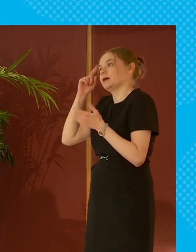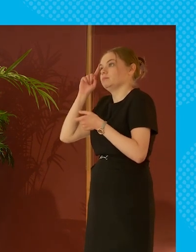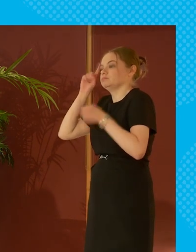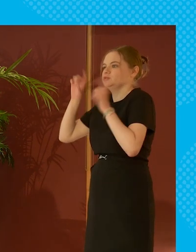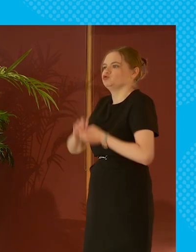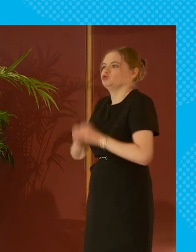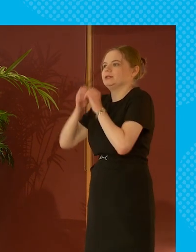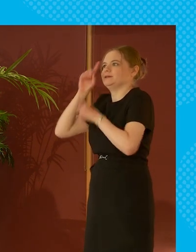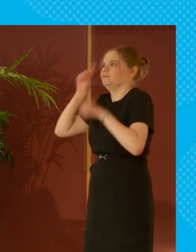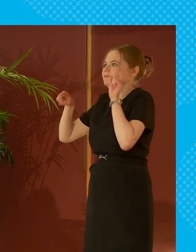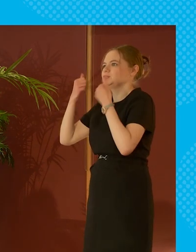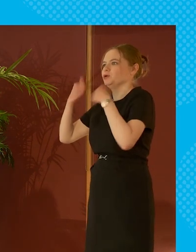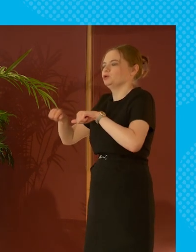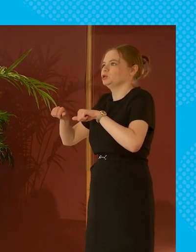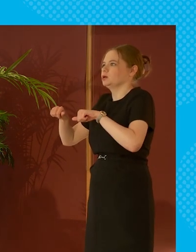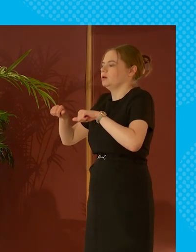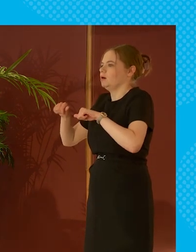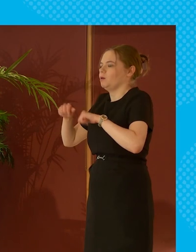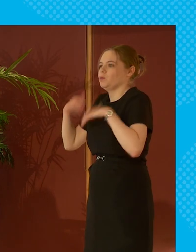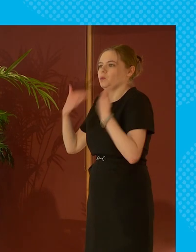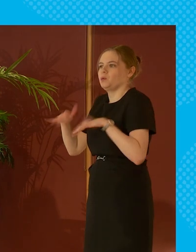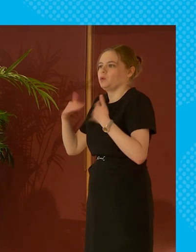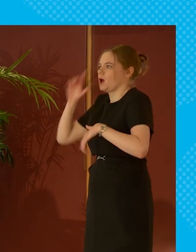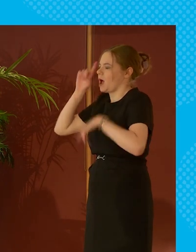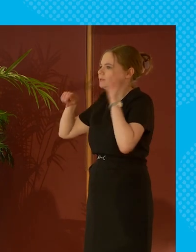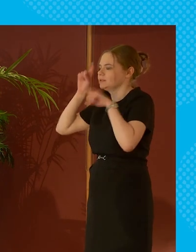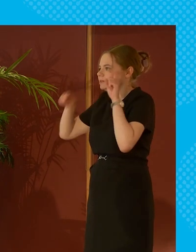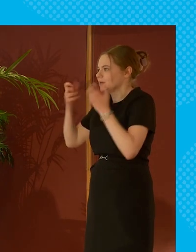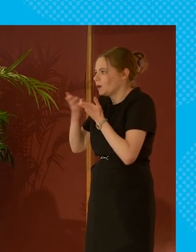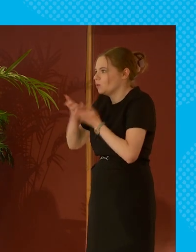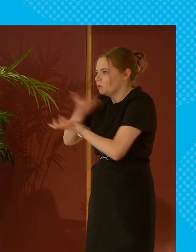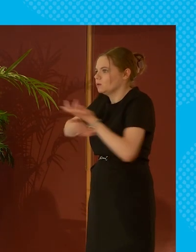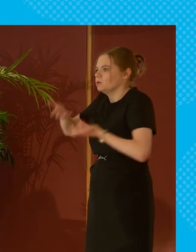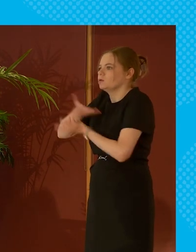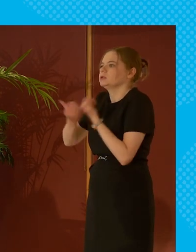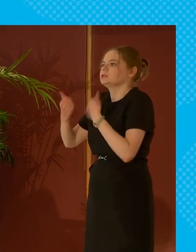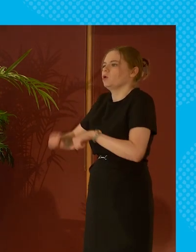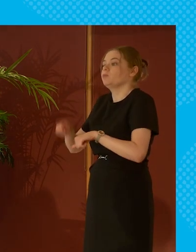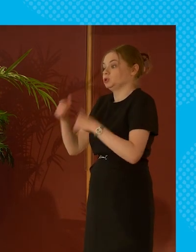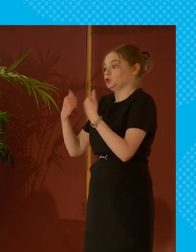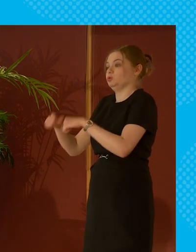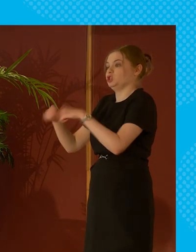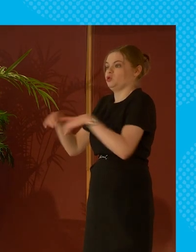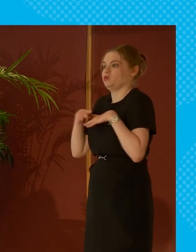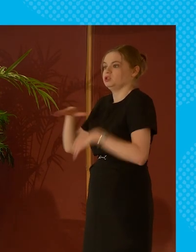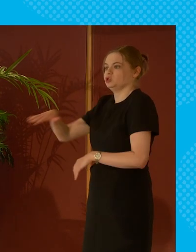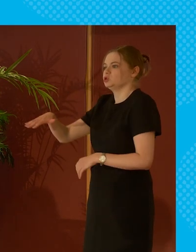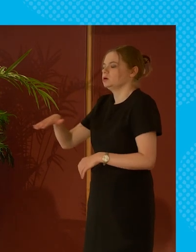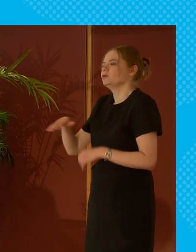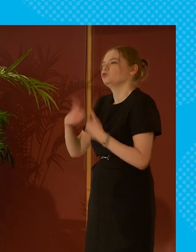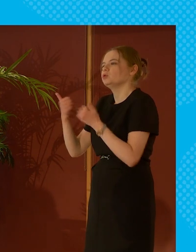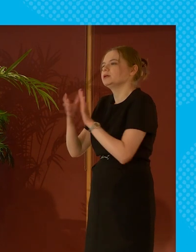solutions these wild new ideas to solve you know it's not that the solutions are there